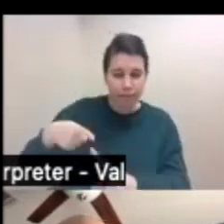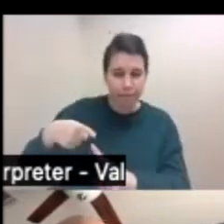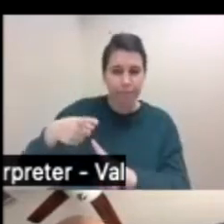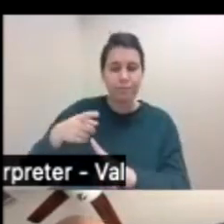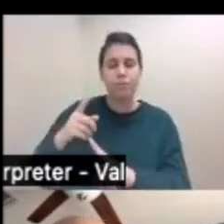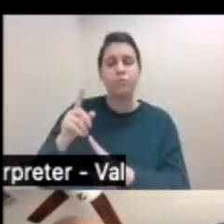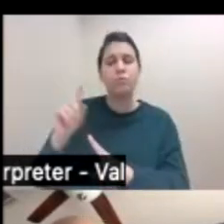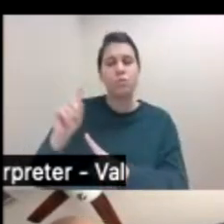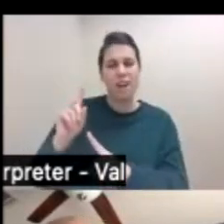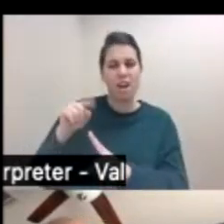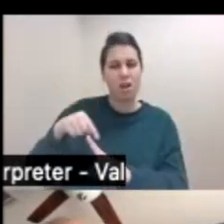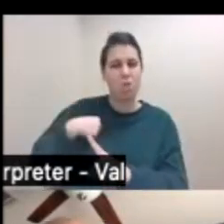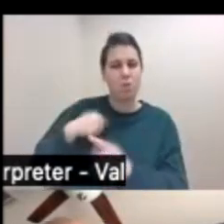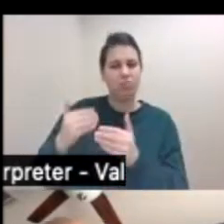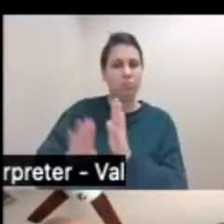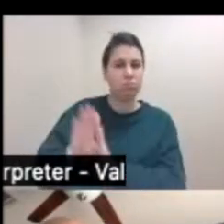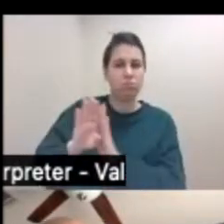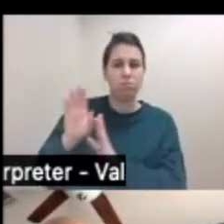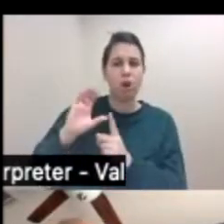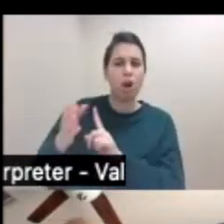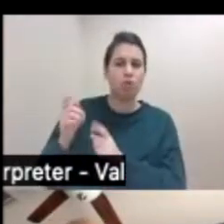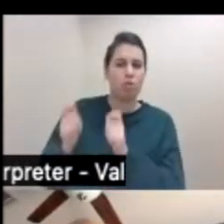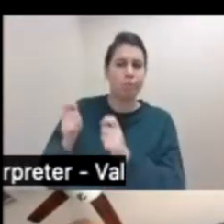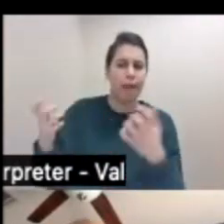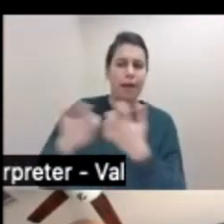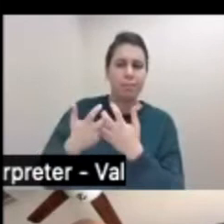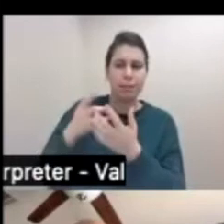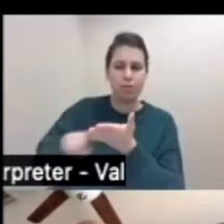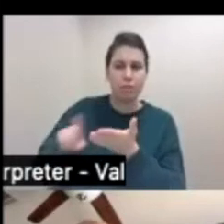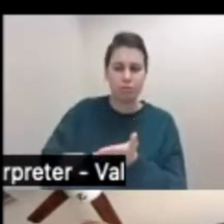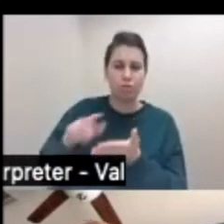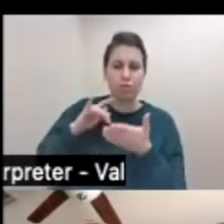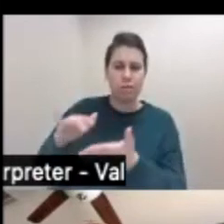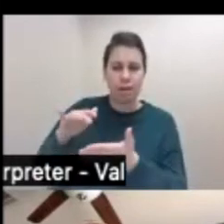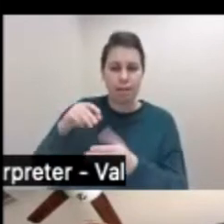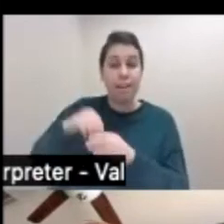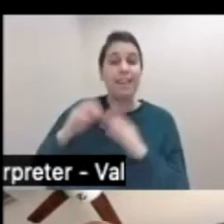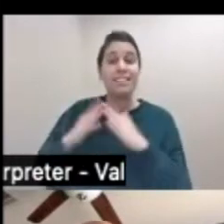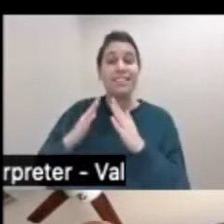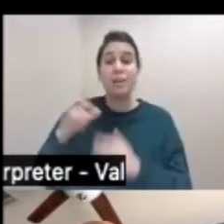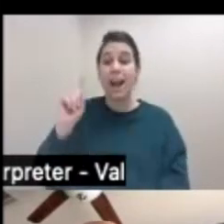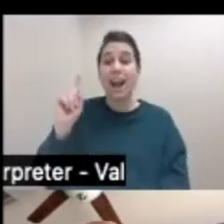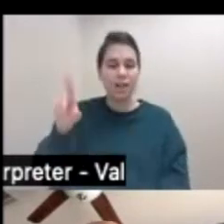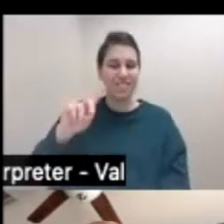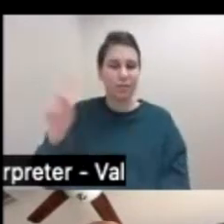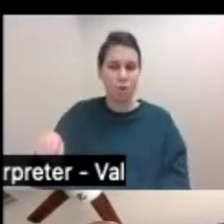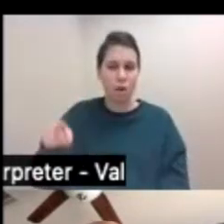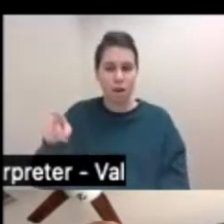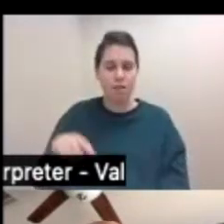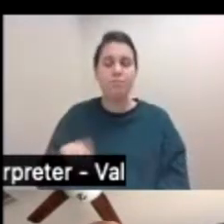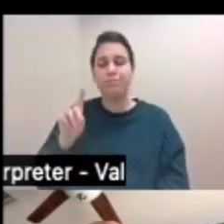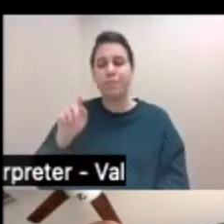cultural adaptation research, a regional study, and that's in the city of Detroit. I love this picture because